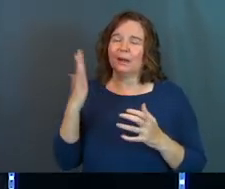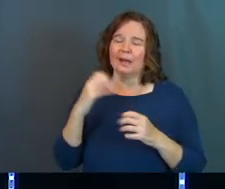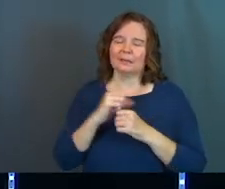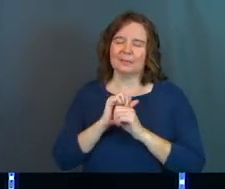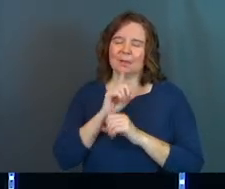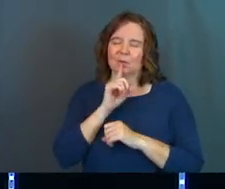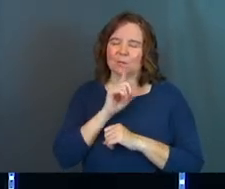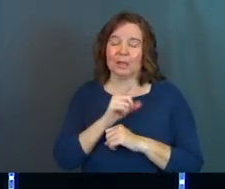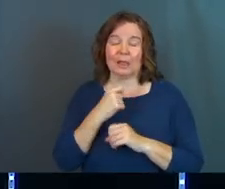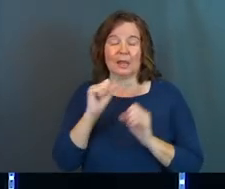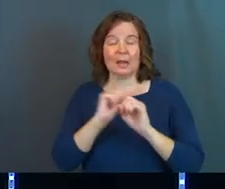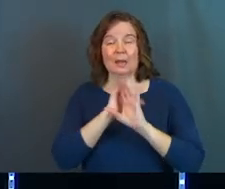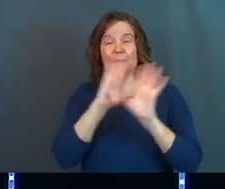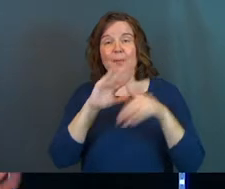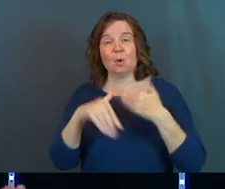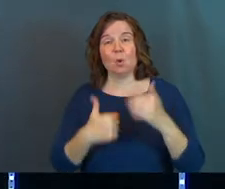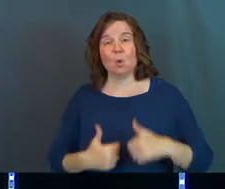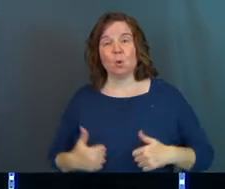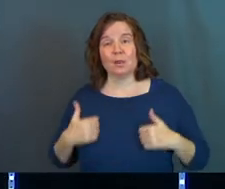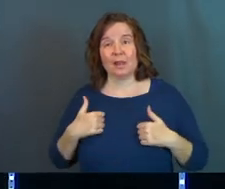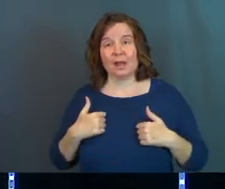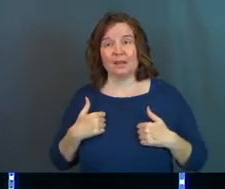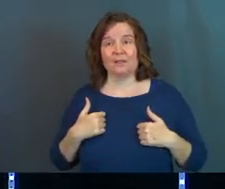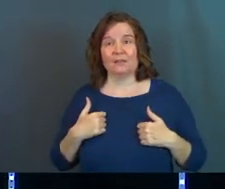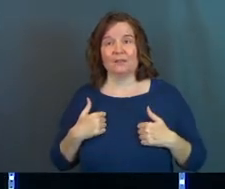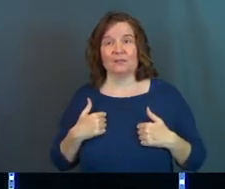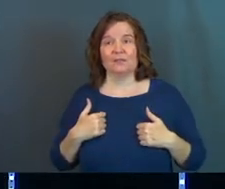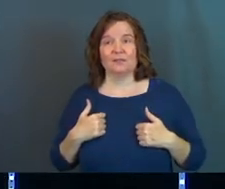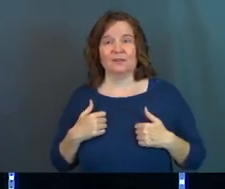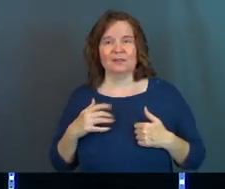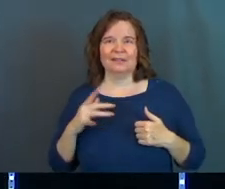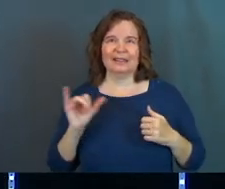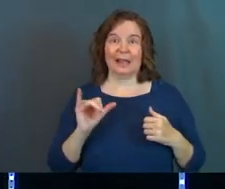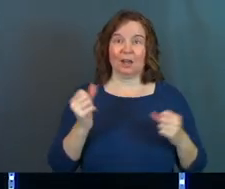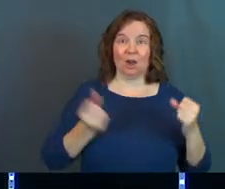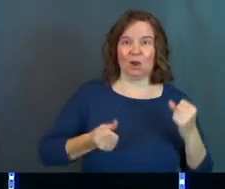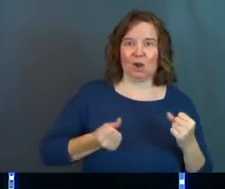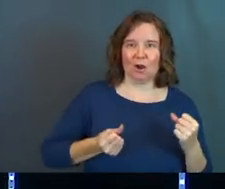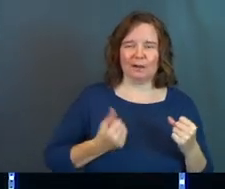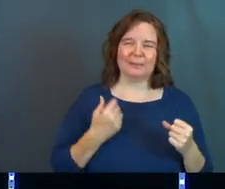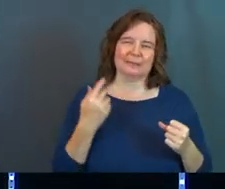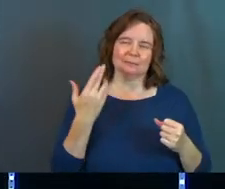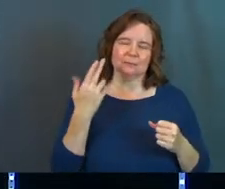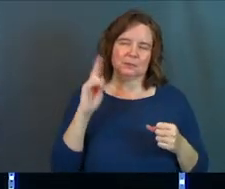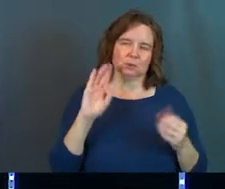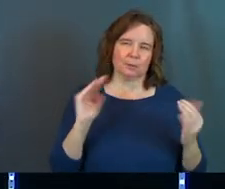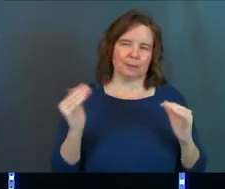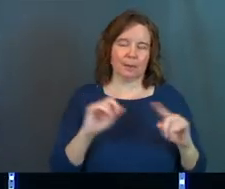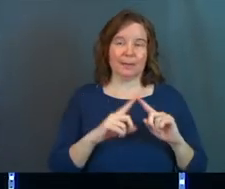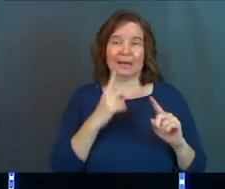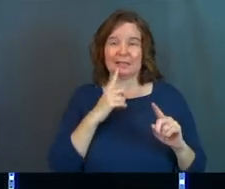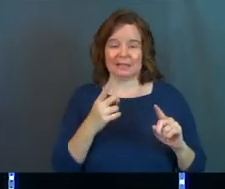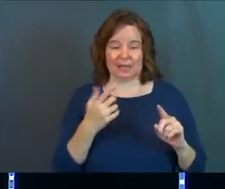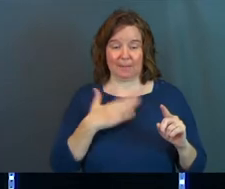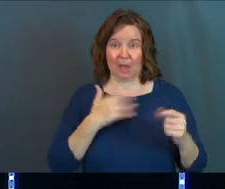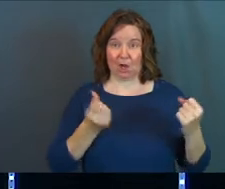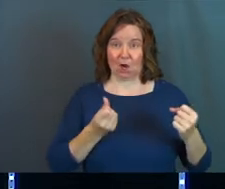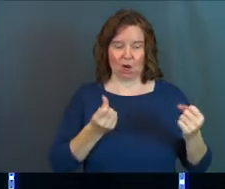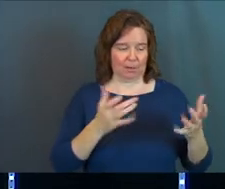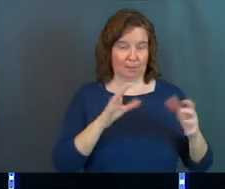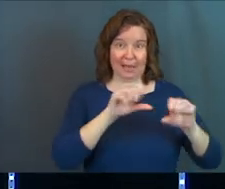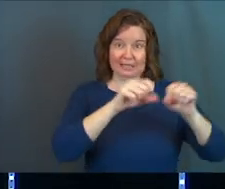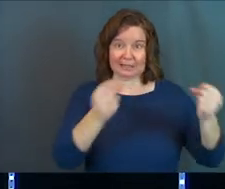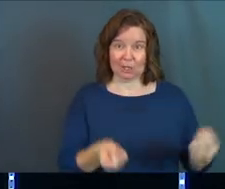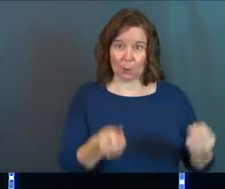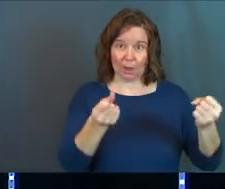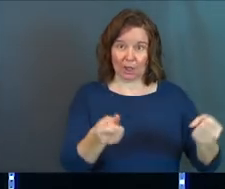And I imagined my whole life as a car in that moment. Kind of a dumb illustration, but that's the way I saw it. And I was like, God, take the steering wheel of my life. That's what